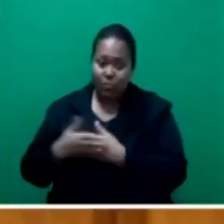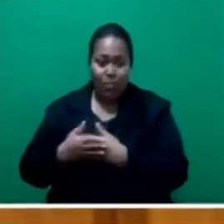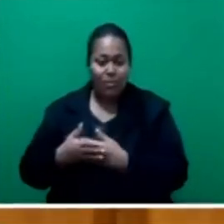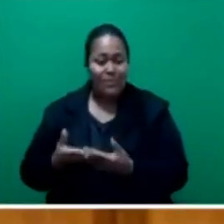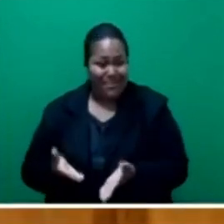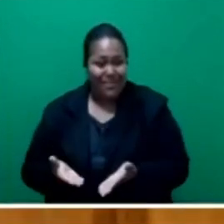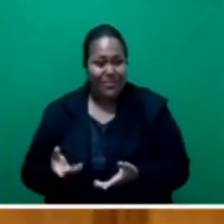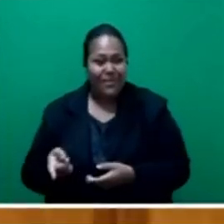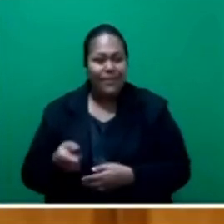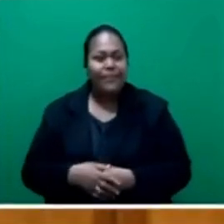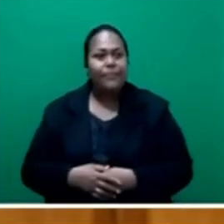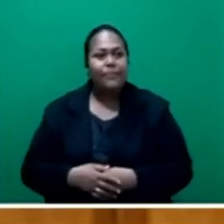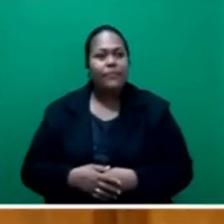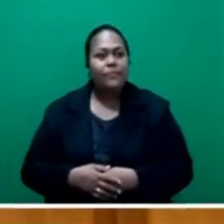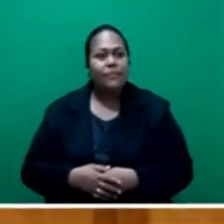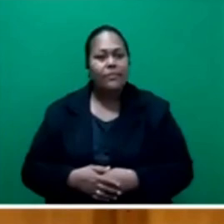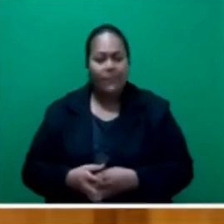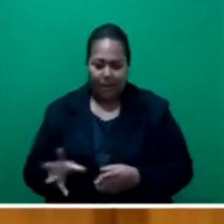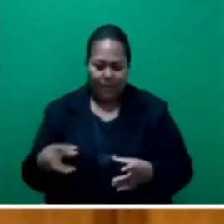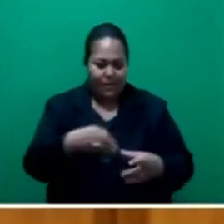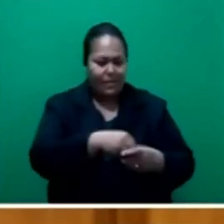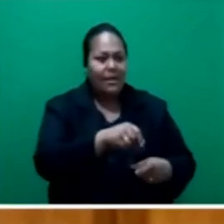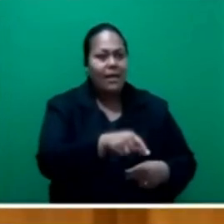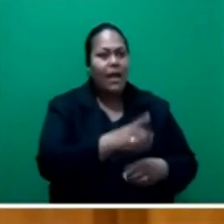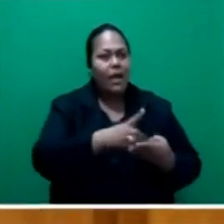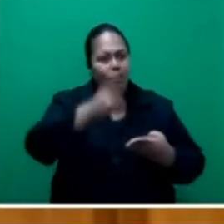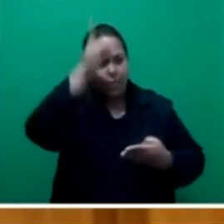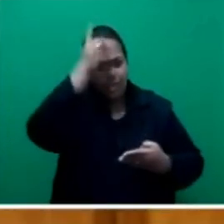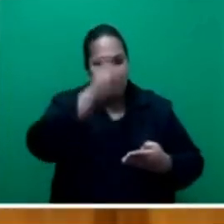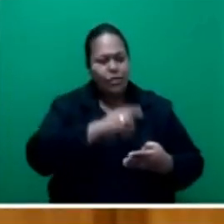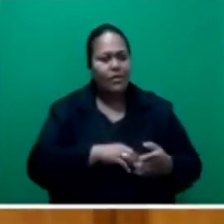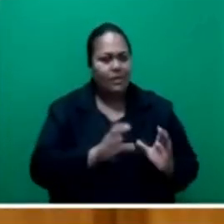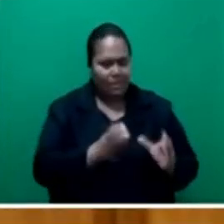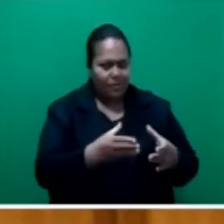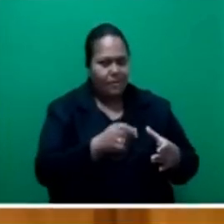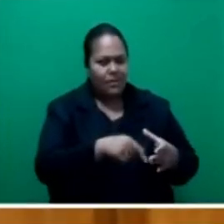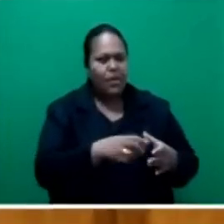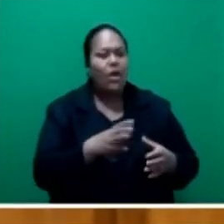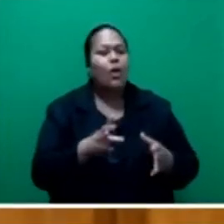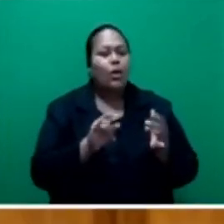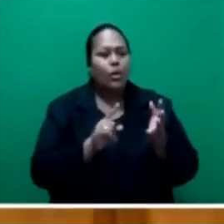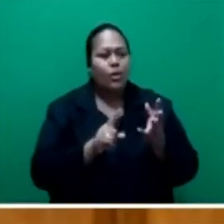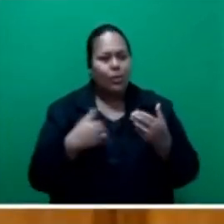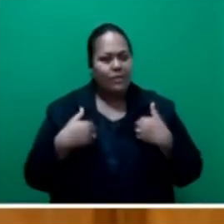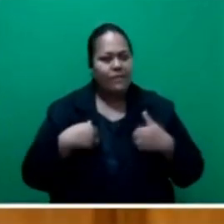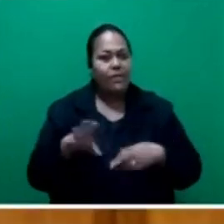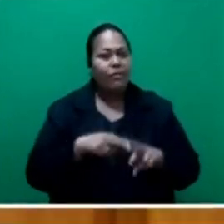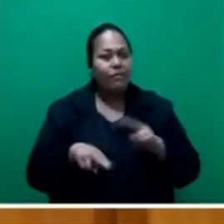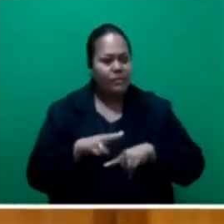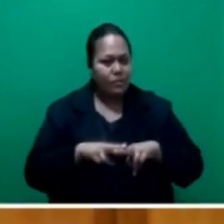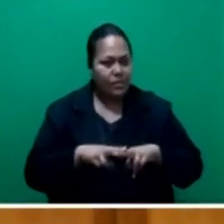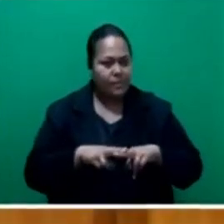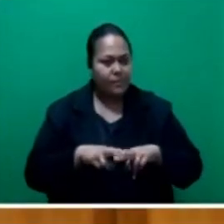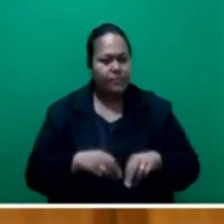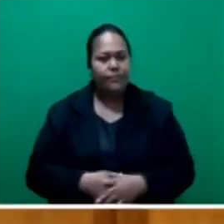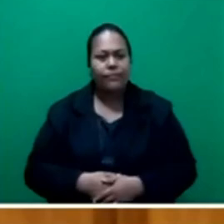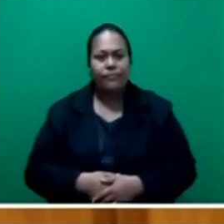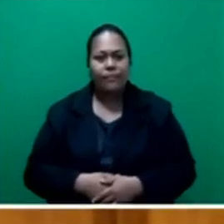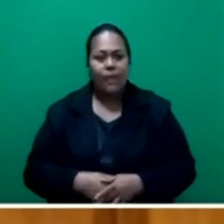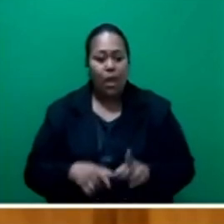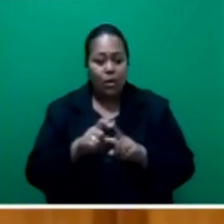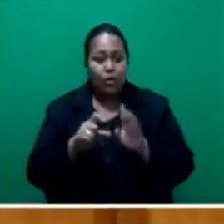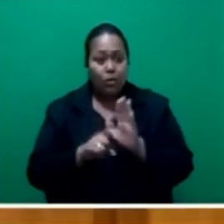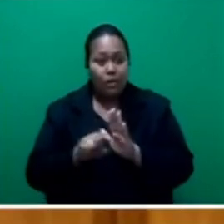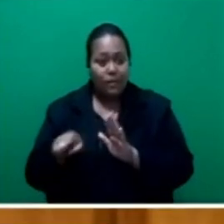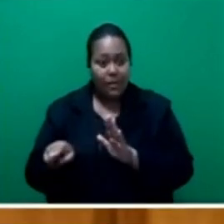currently still in the education sector is Professor Subramani at the University of Fiji. Dr. Esther Williams may still